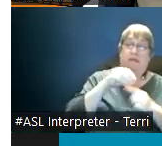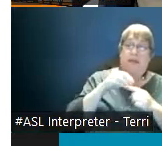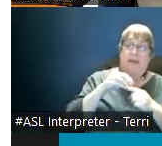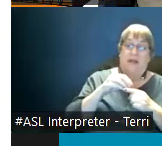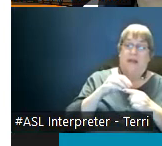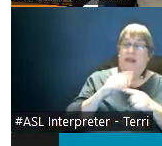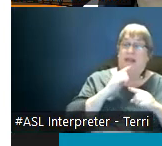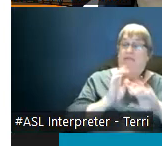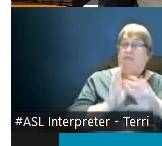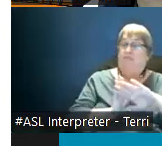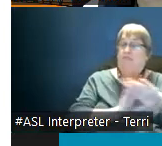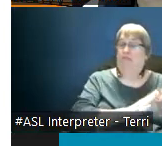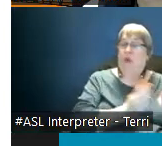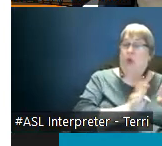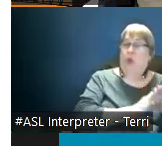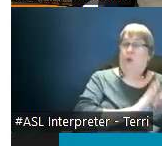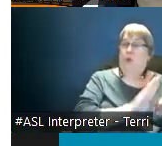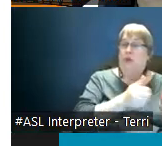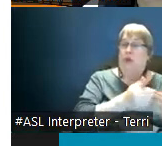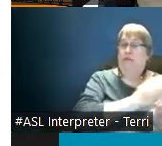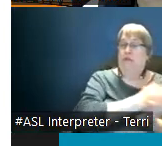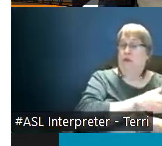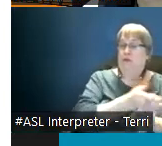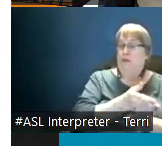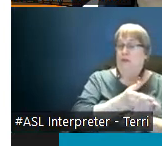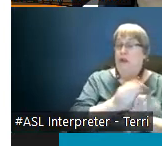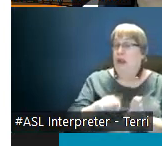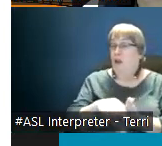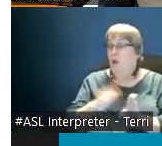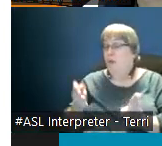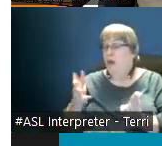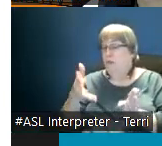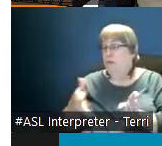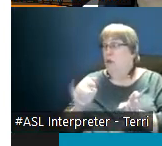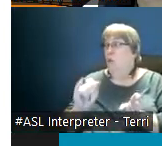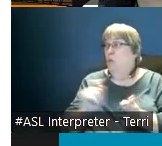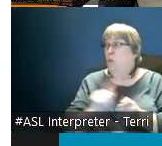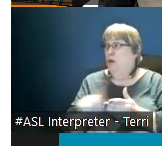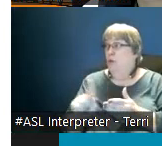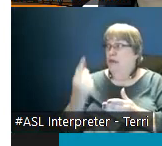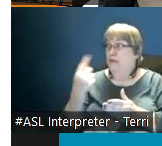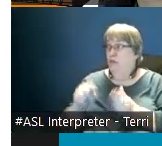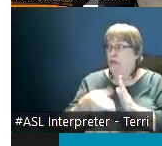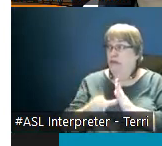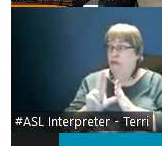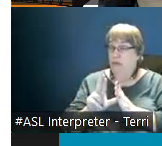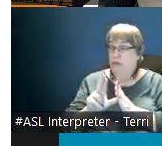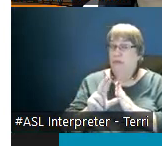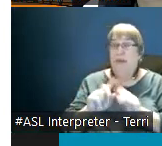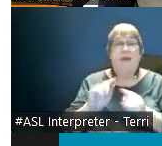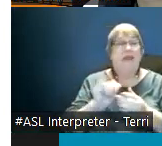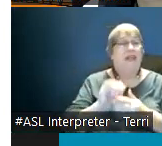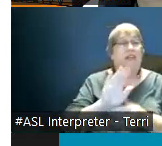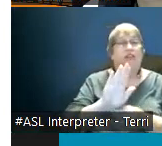and only have published the week under review that is completely your decision as the faculty